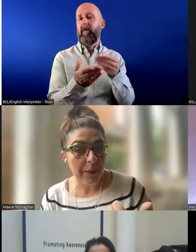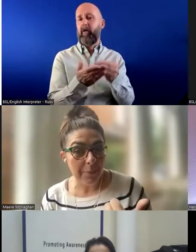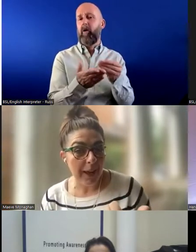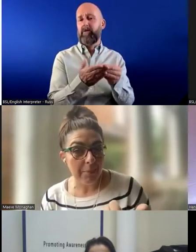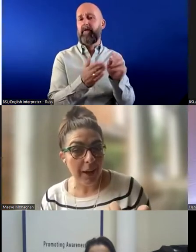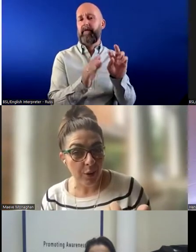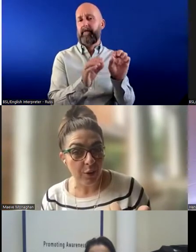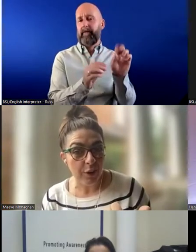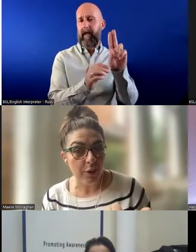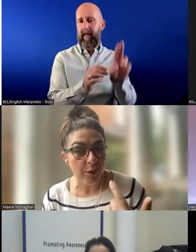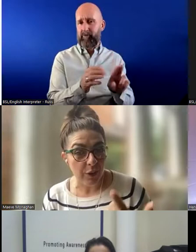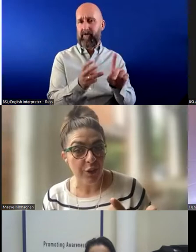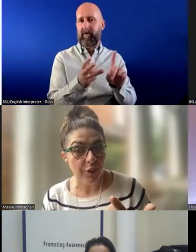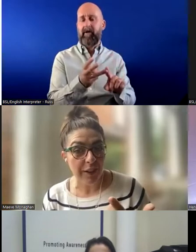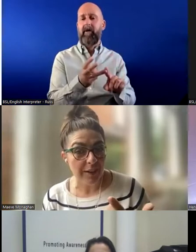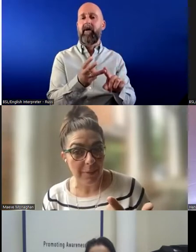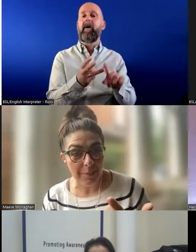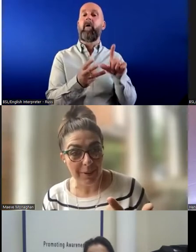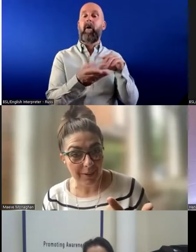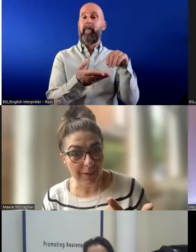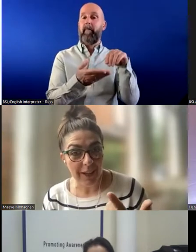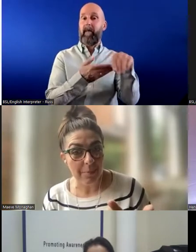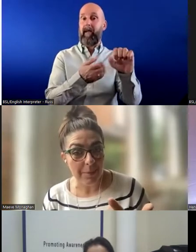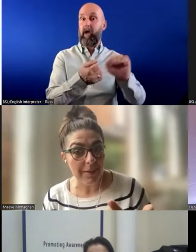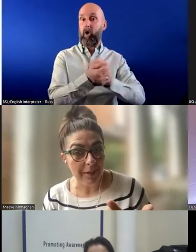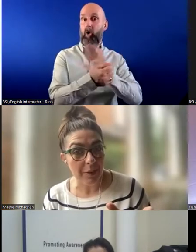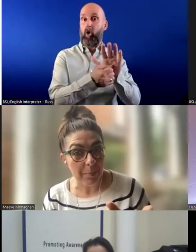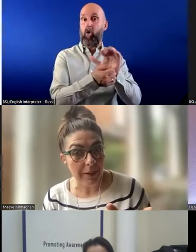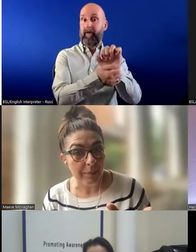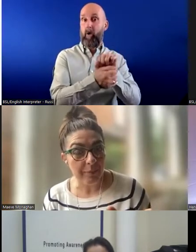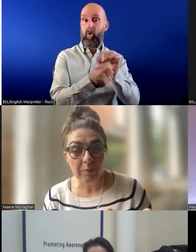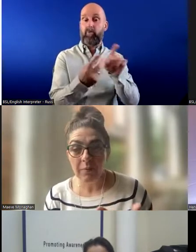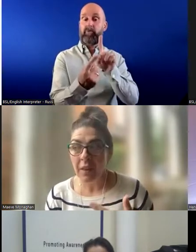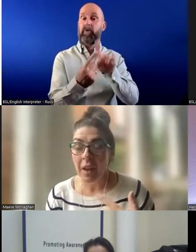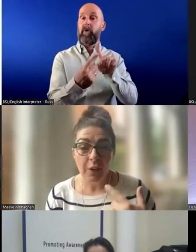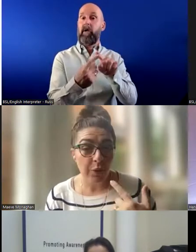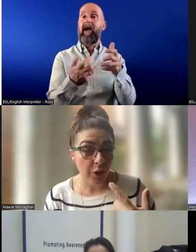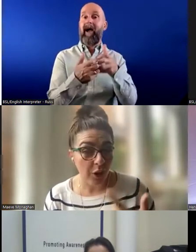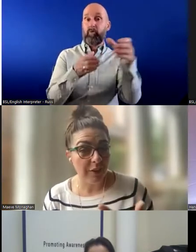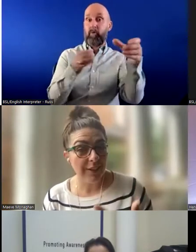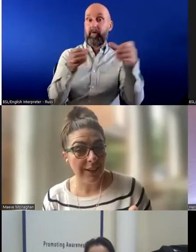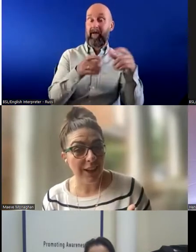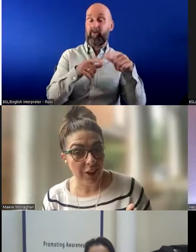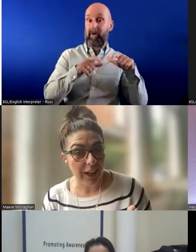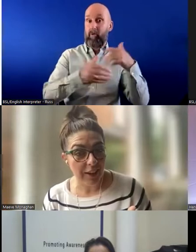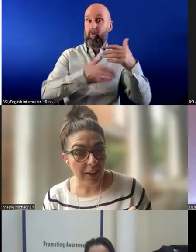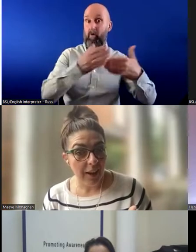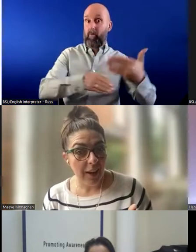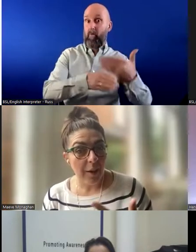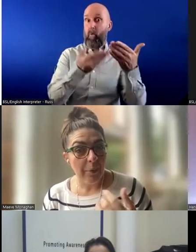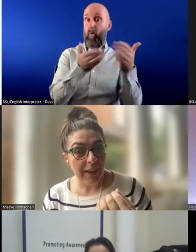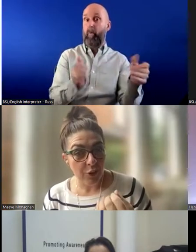One being paying back COVID loans and two finding people to keep their businesses open. So they're constantly looking